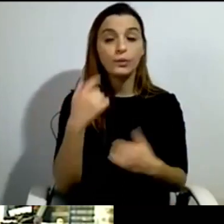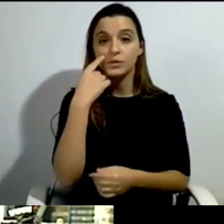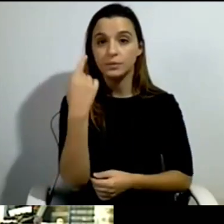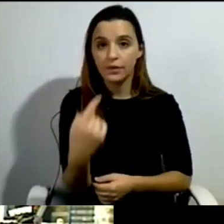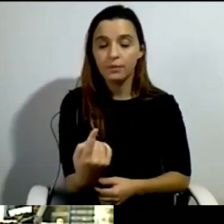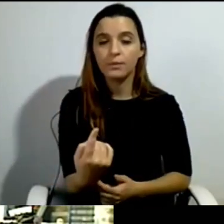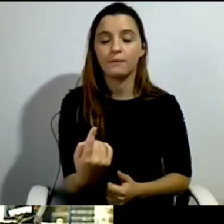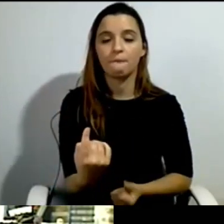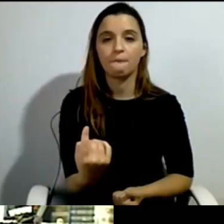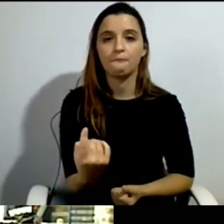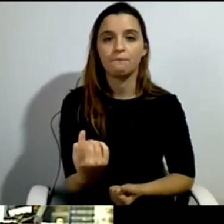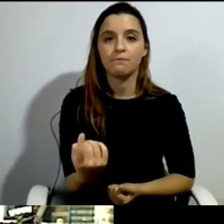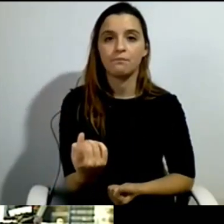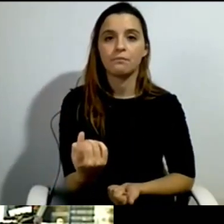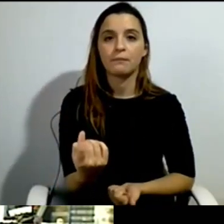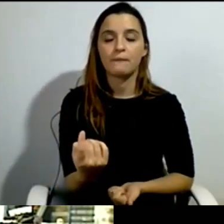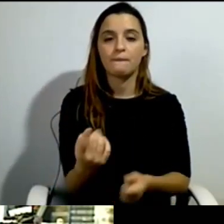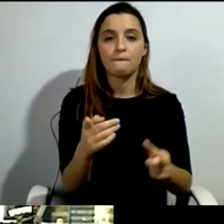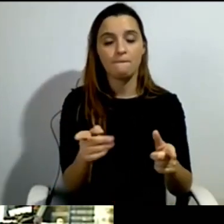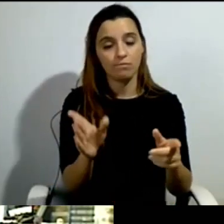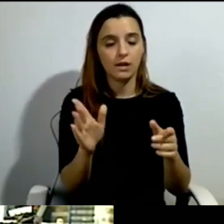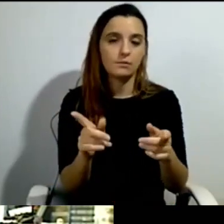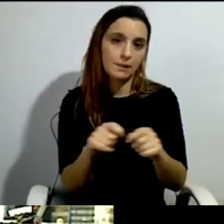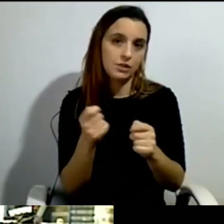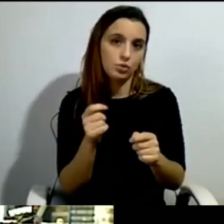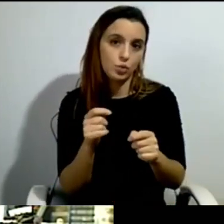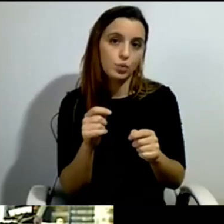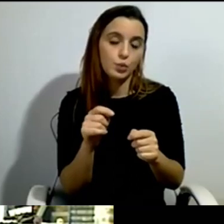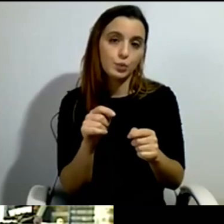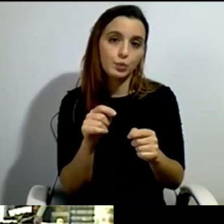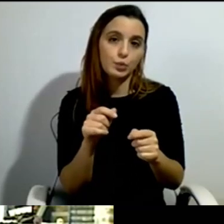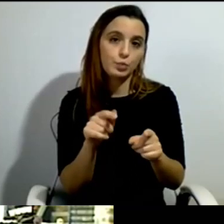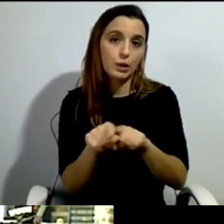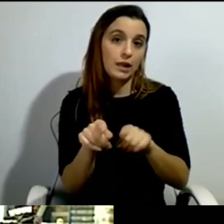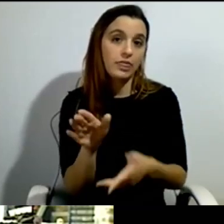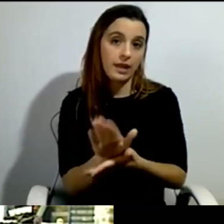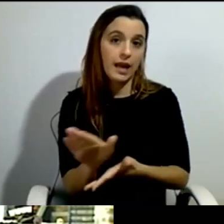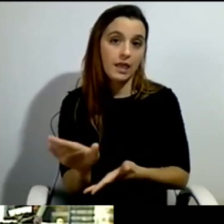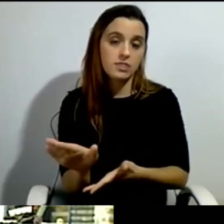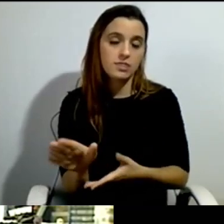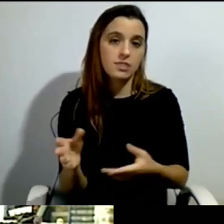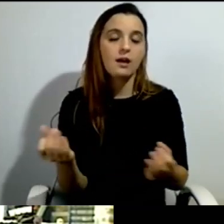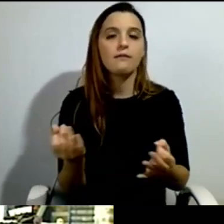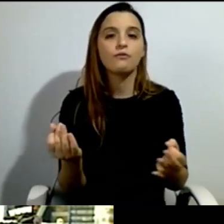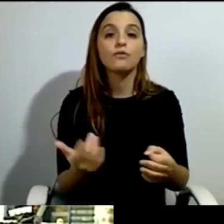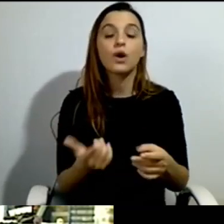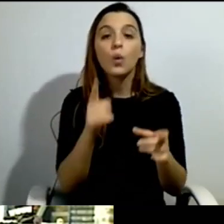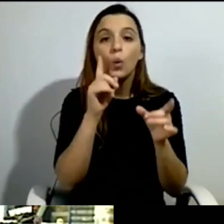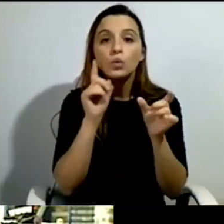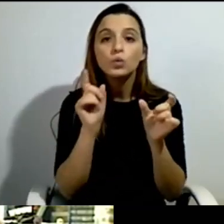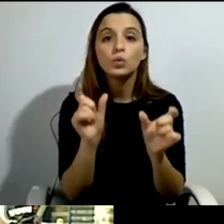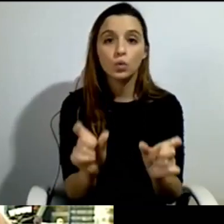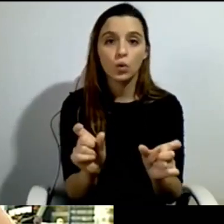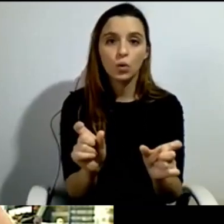was that the control is much better. If you give the money directly to the people, so you know that the money is